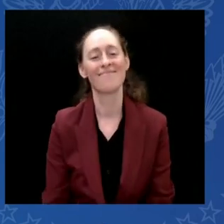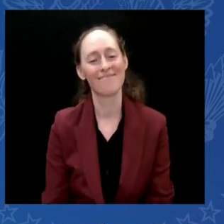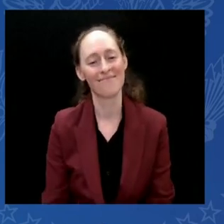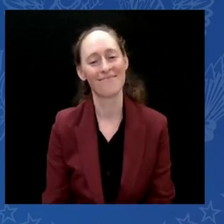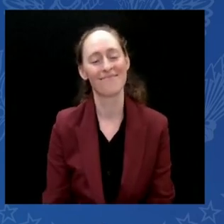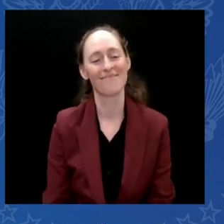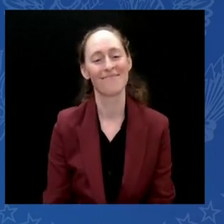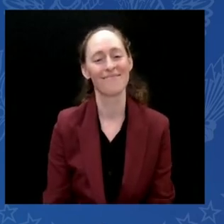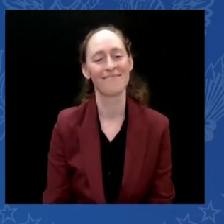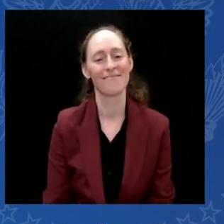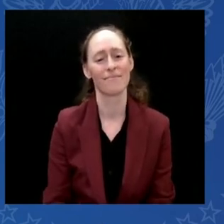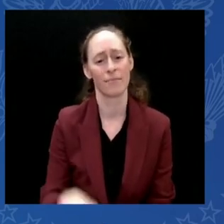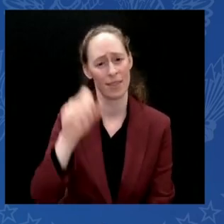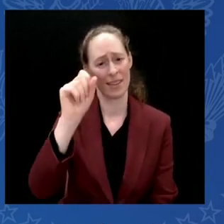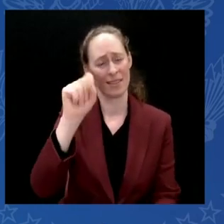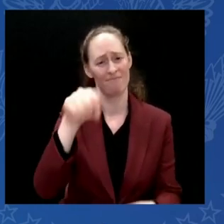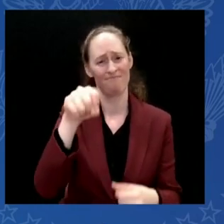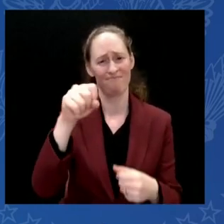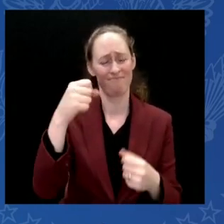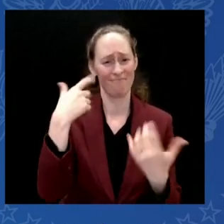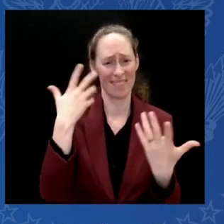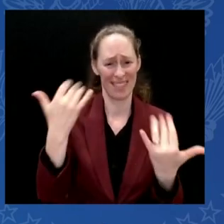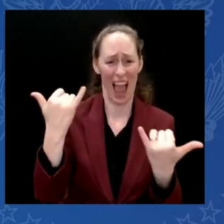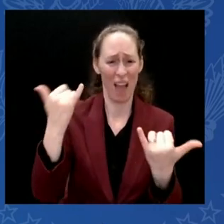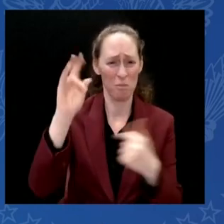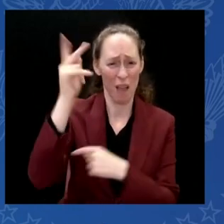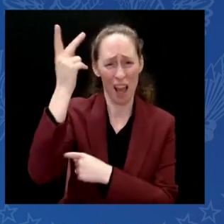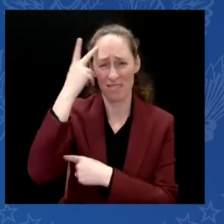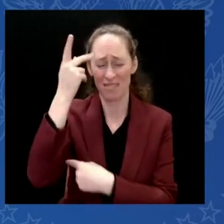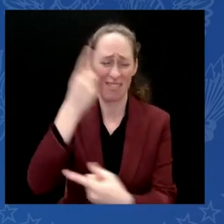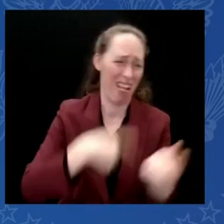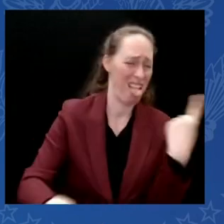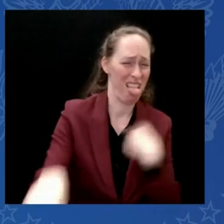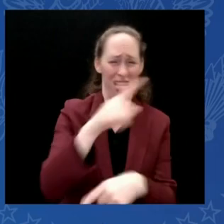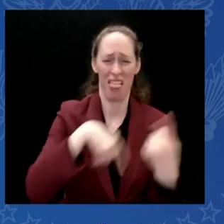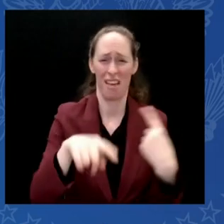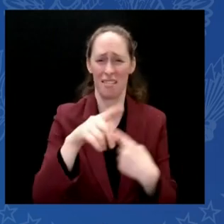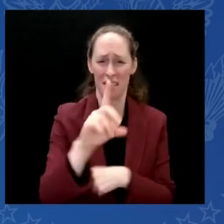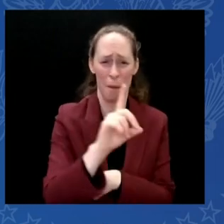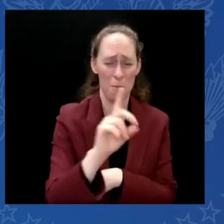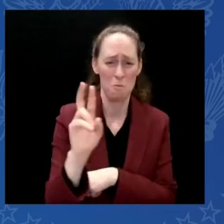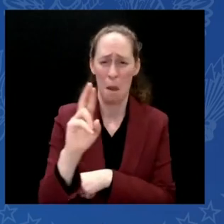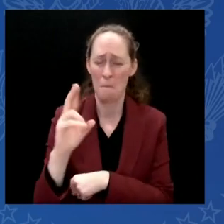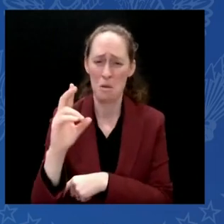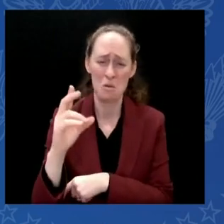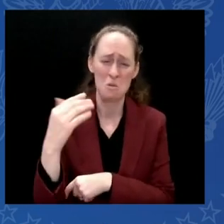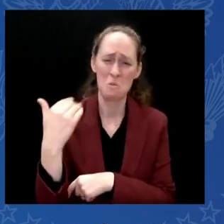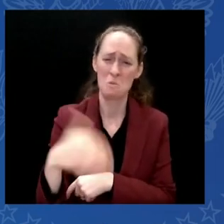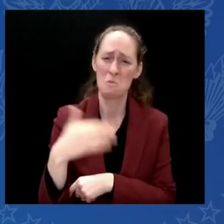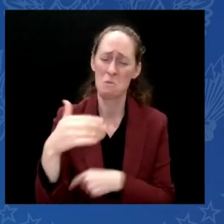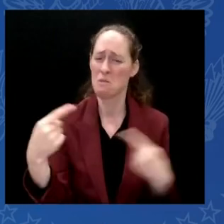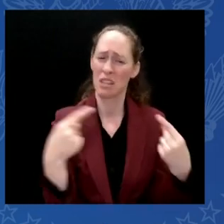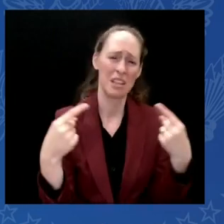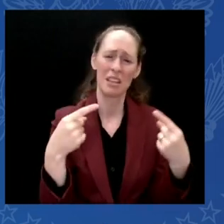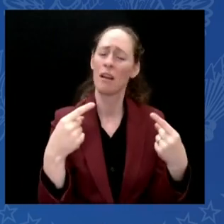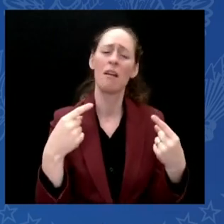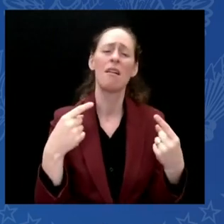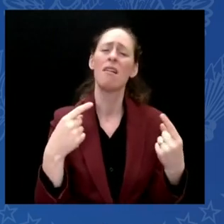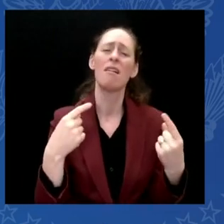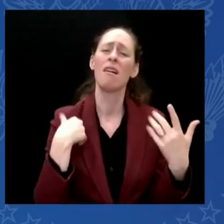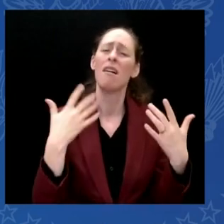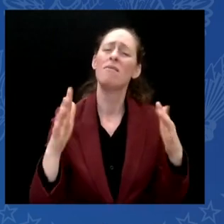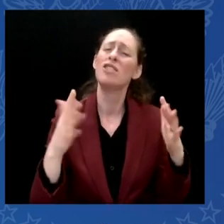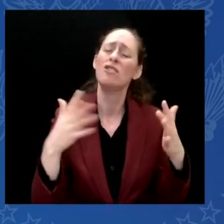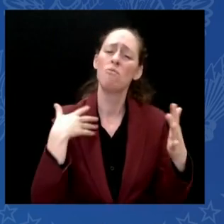season marks a fresh start for our nation because there's so much that unites us as Americans, so much more